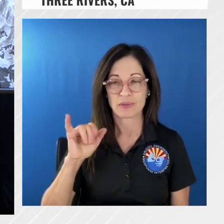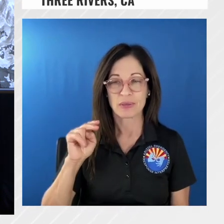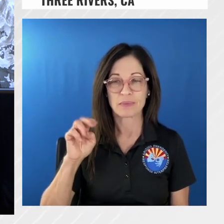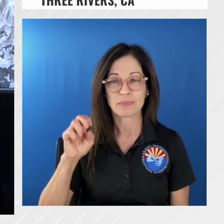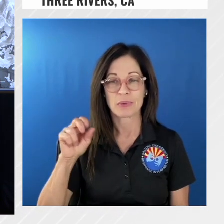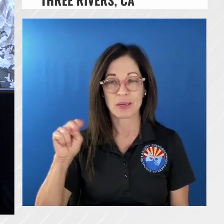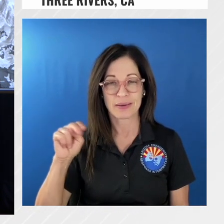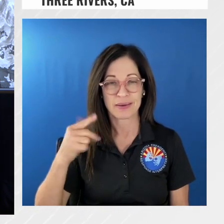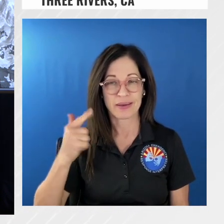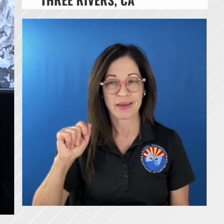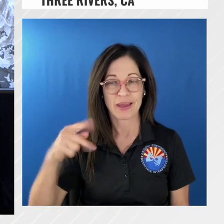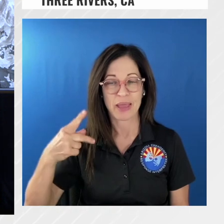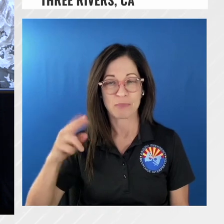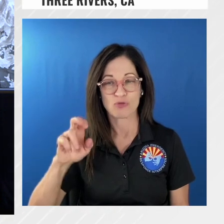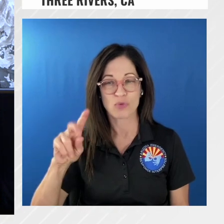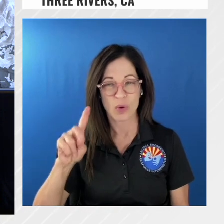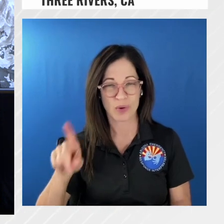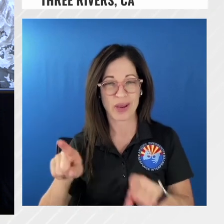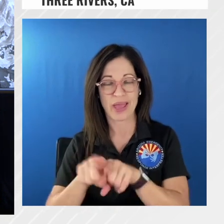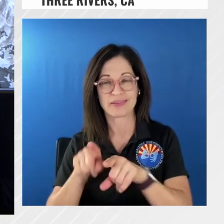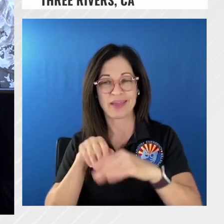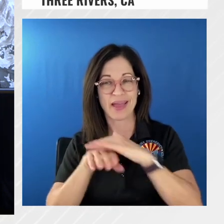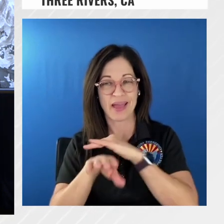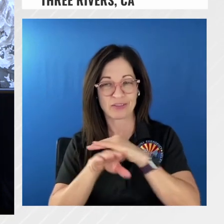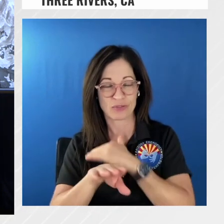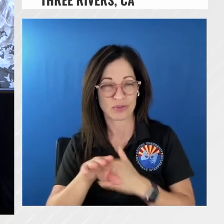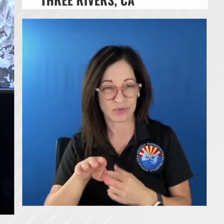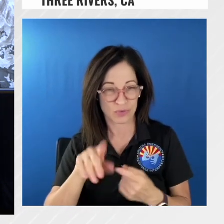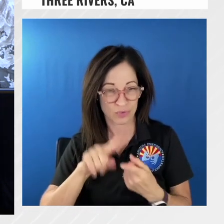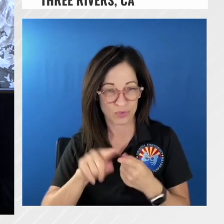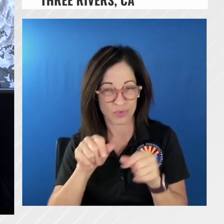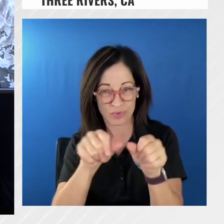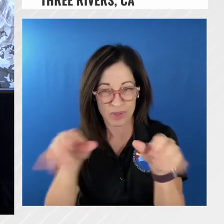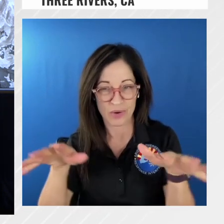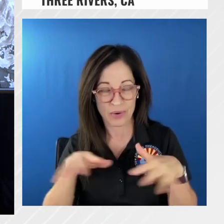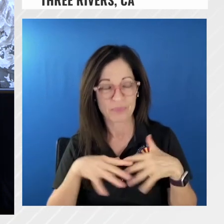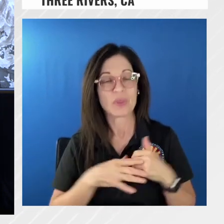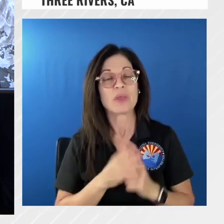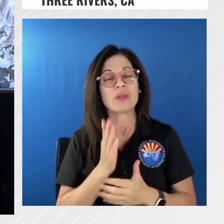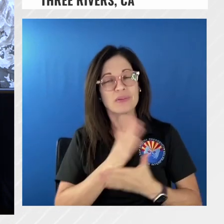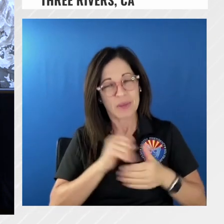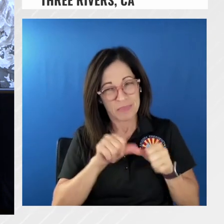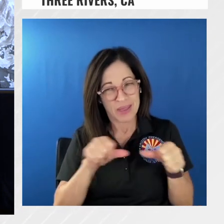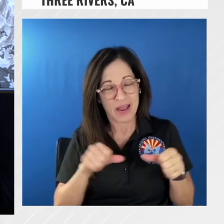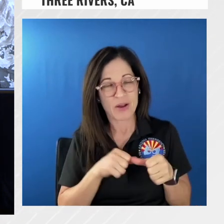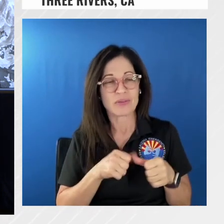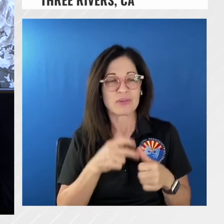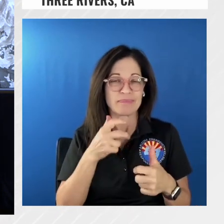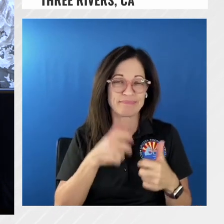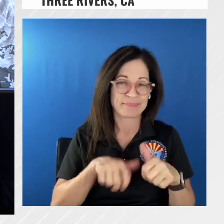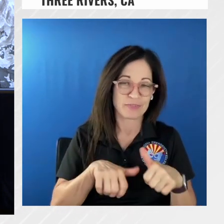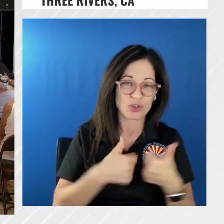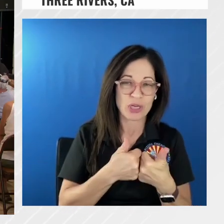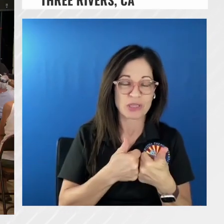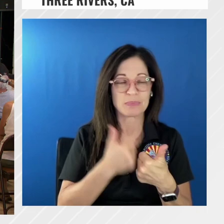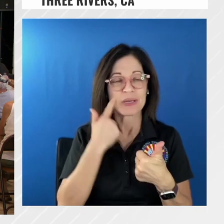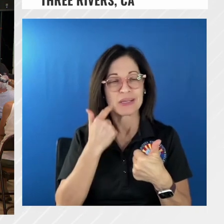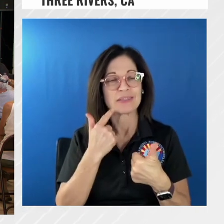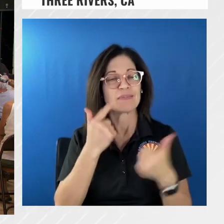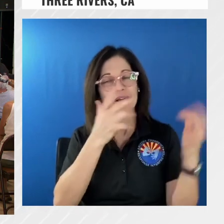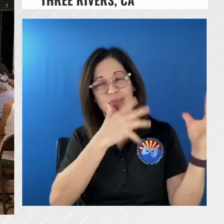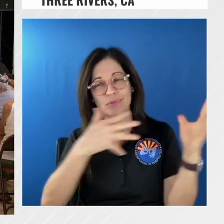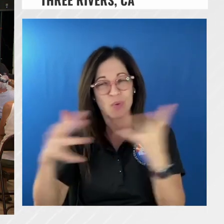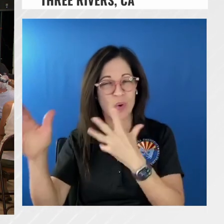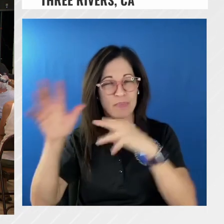into the fire currently um it is in areas we have some challenges with passing that road just some of the storm damage so we're